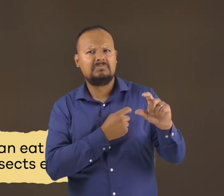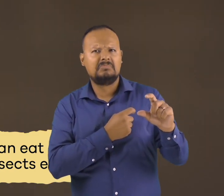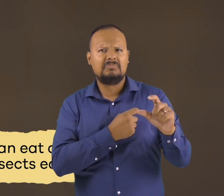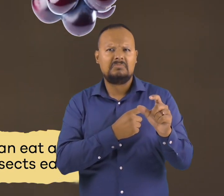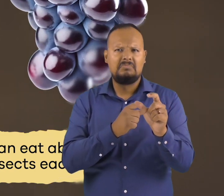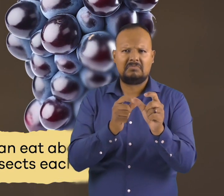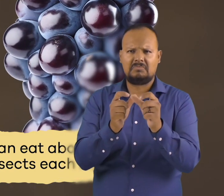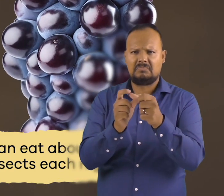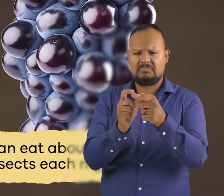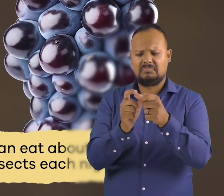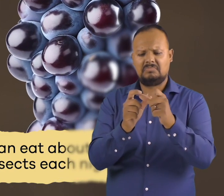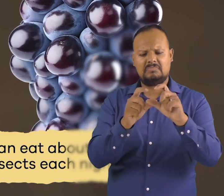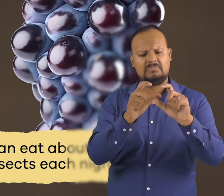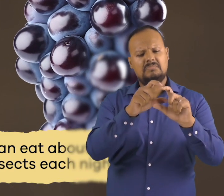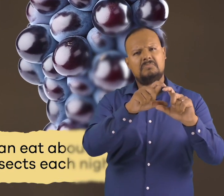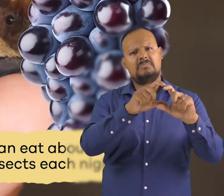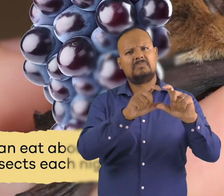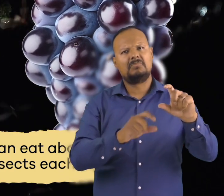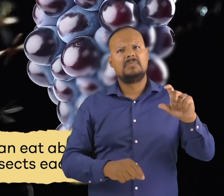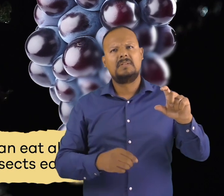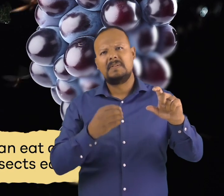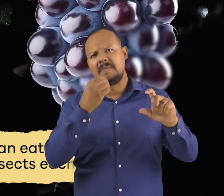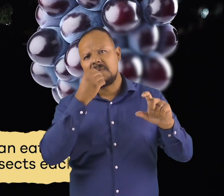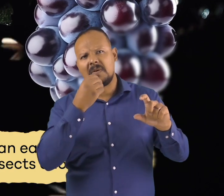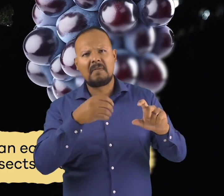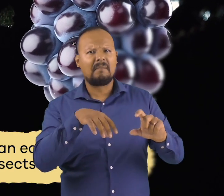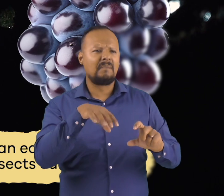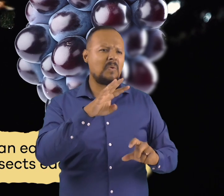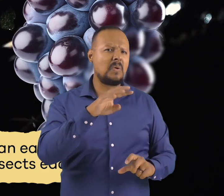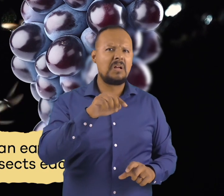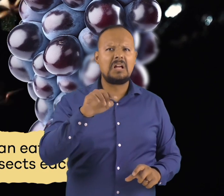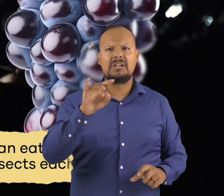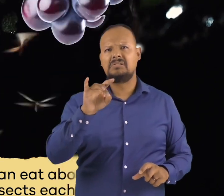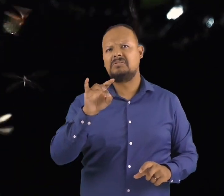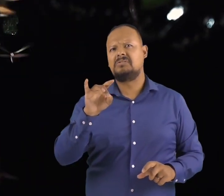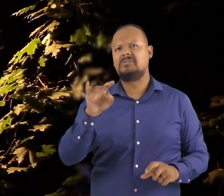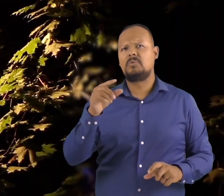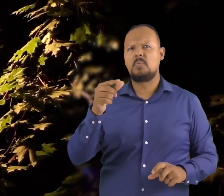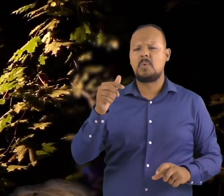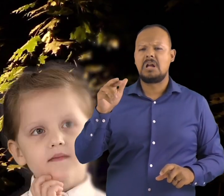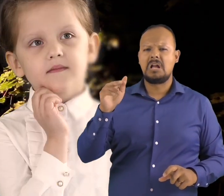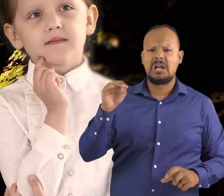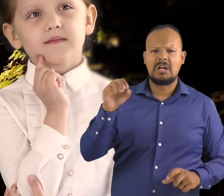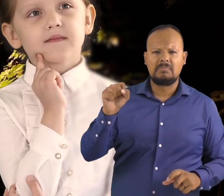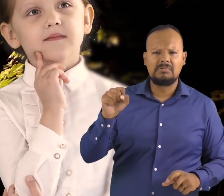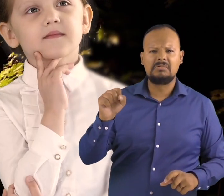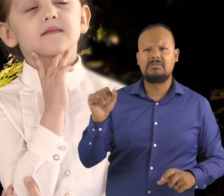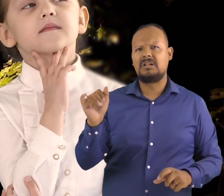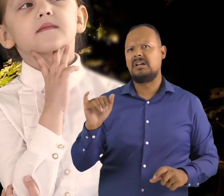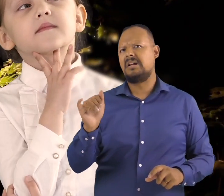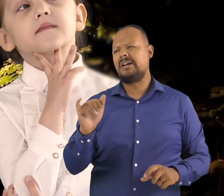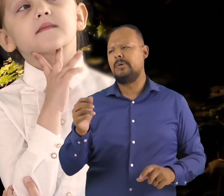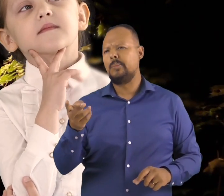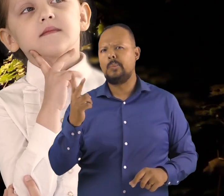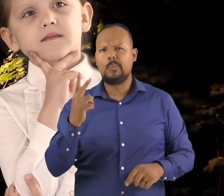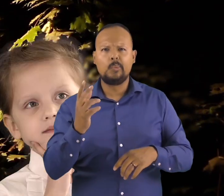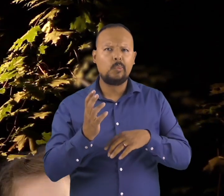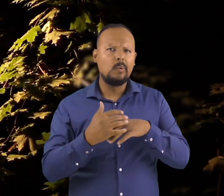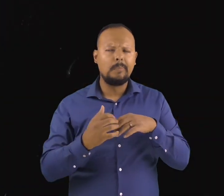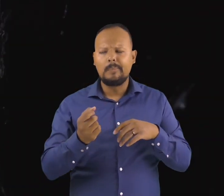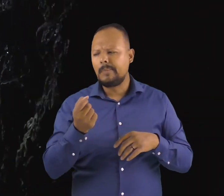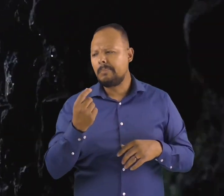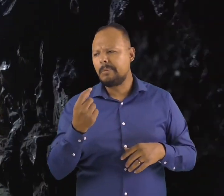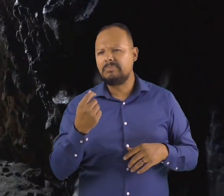grams, that's about 2 grapes, of insects each night. You might be thinking that's not a lot.